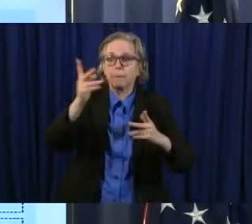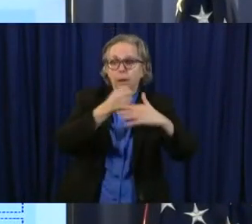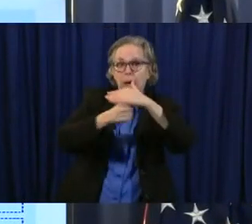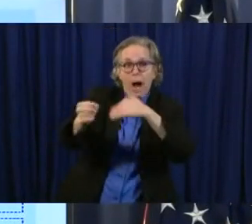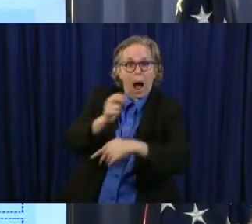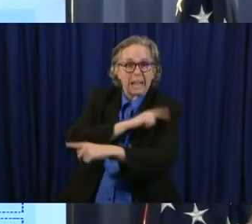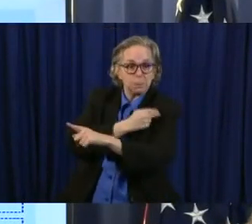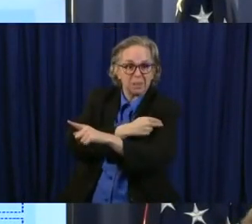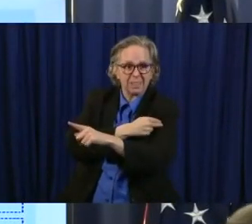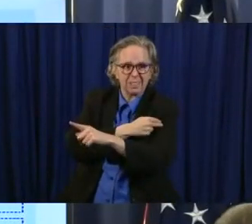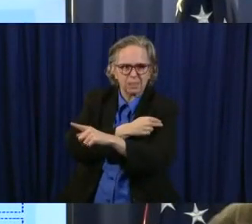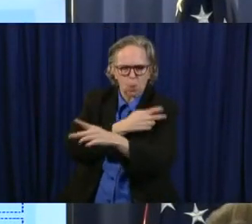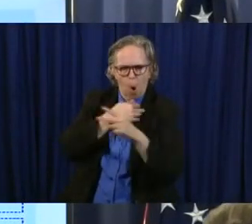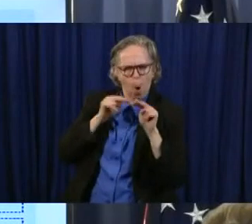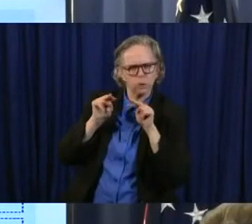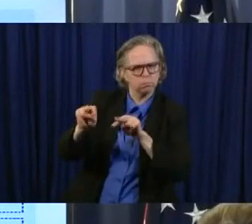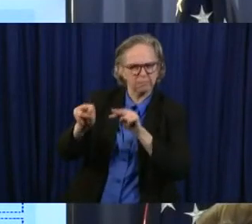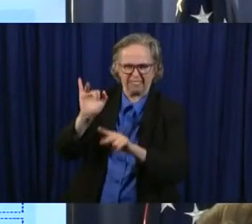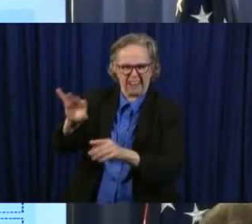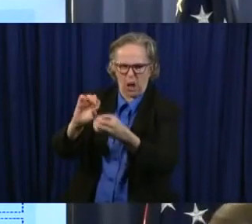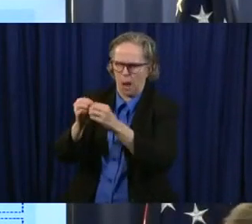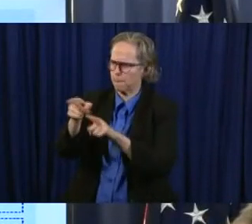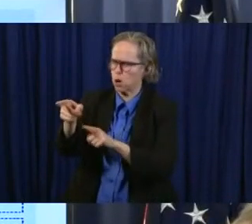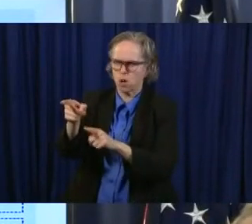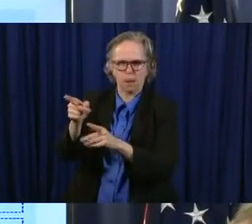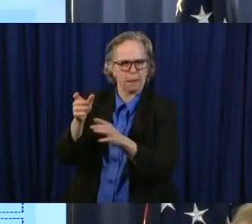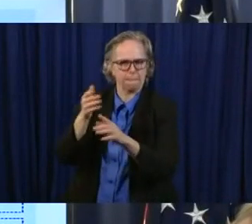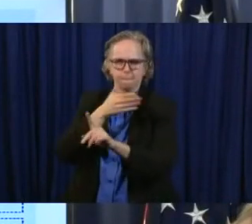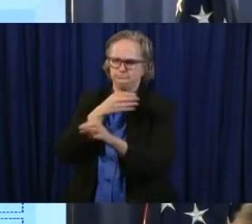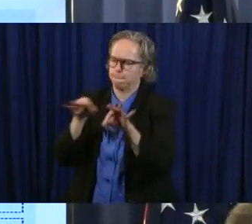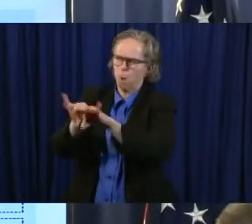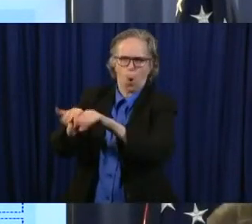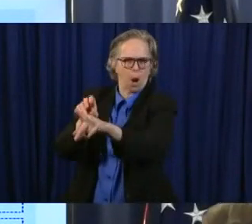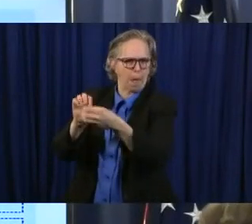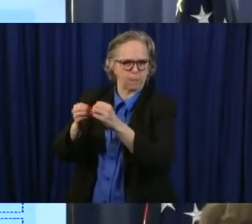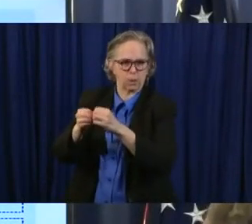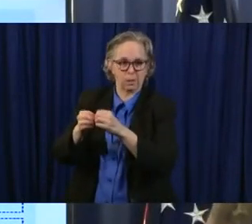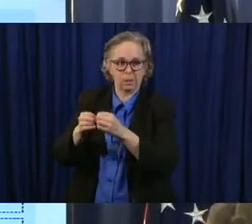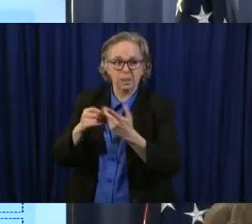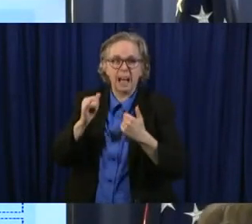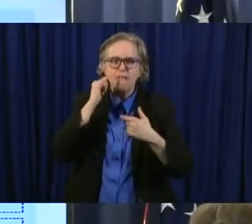that I always, always want to look at. And these are things I look at every morning.